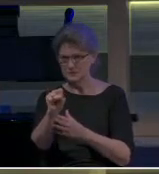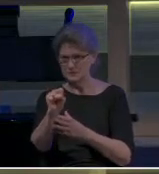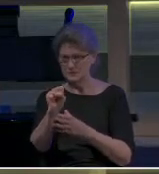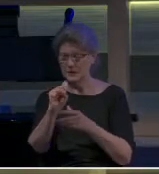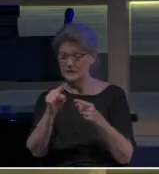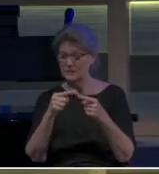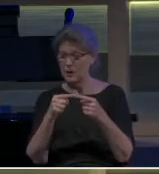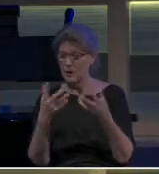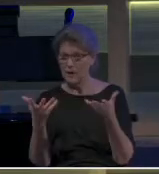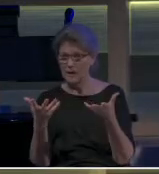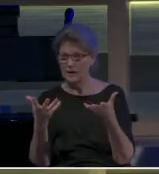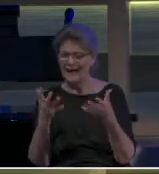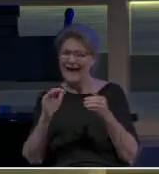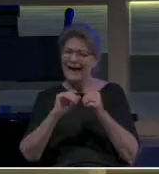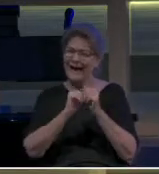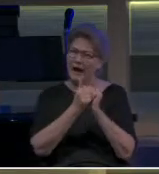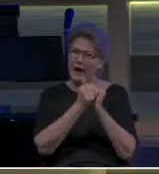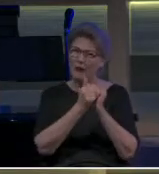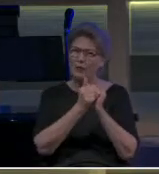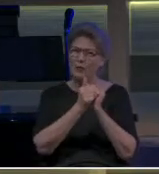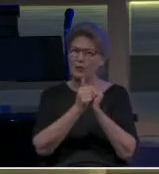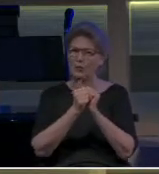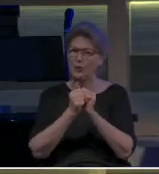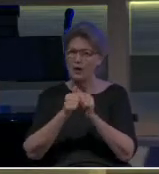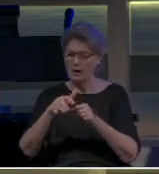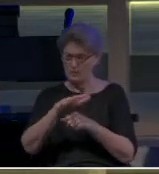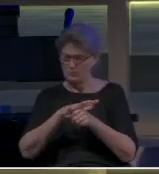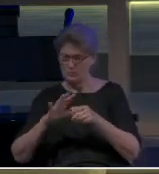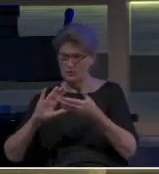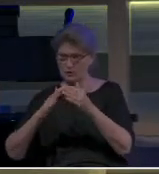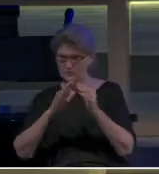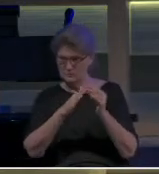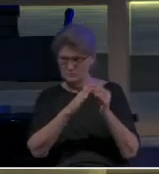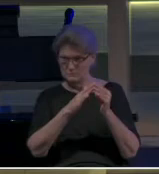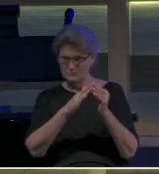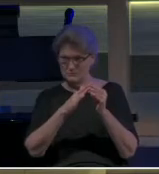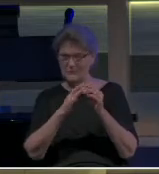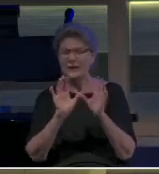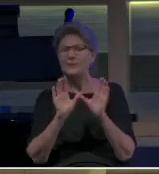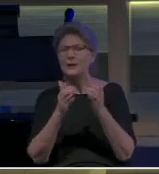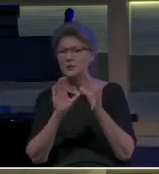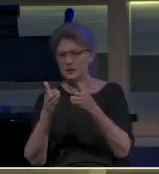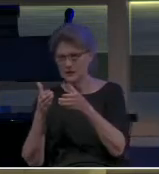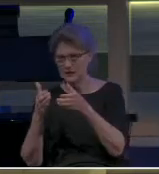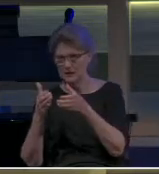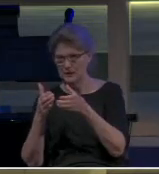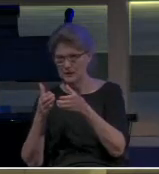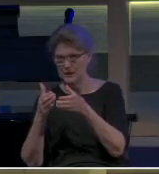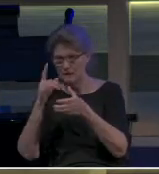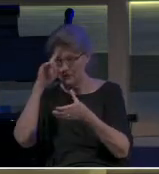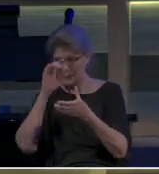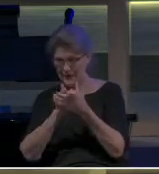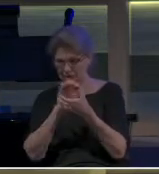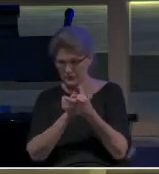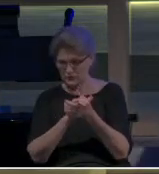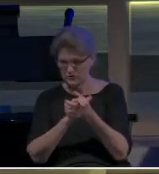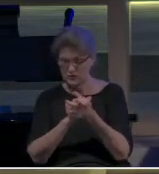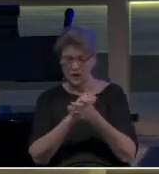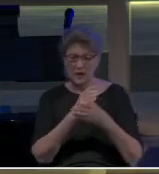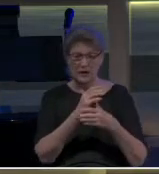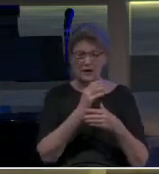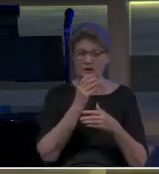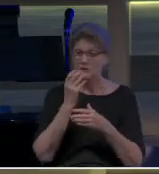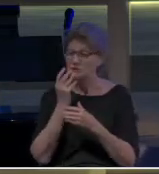how a local community of believers made up of Jews and Gentiles are to live